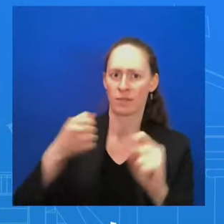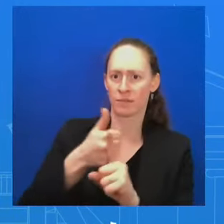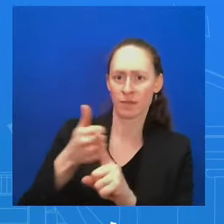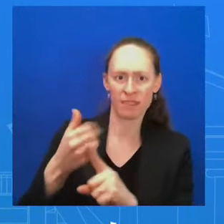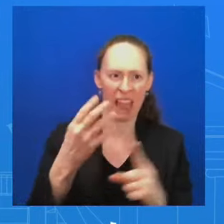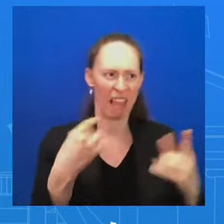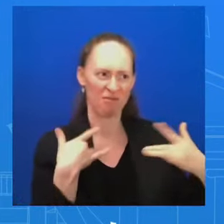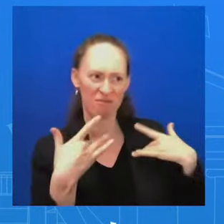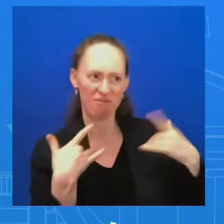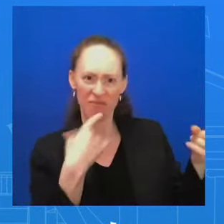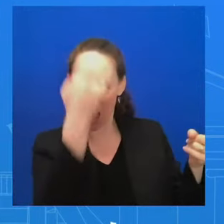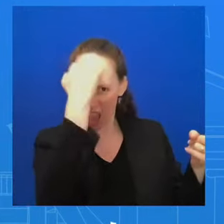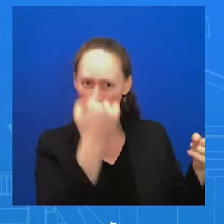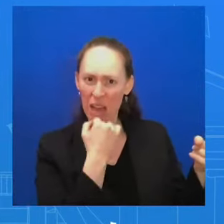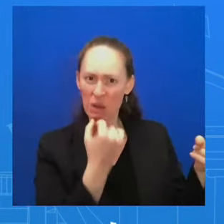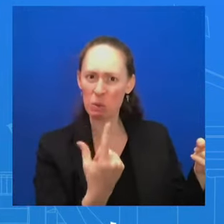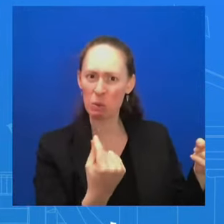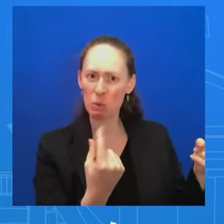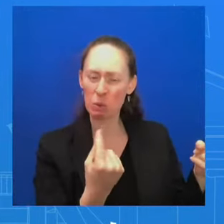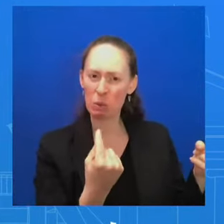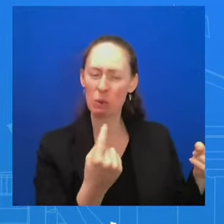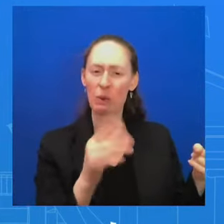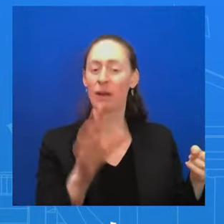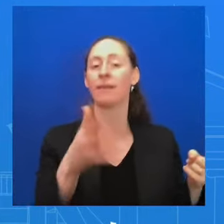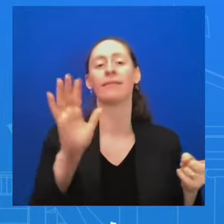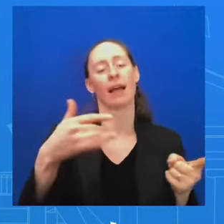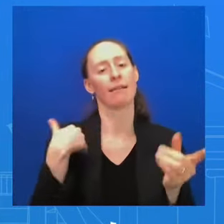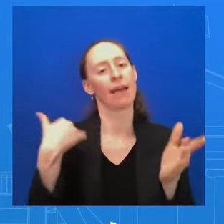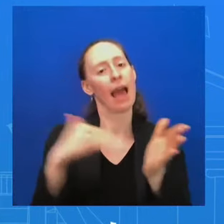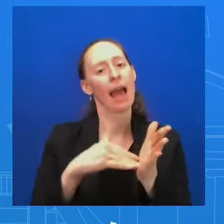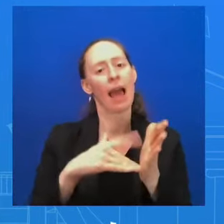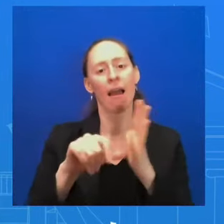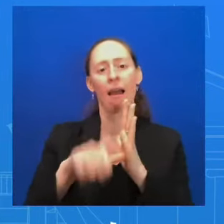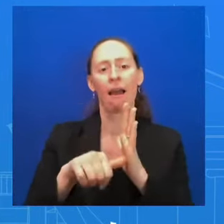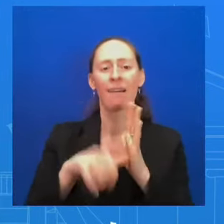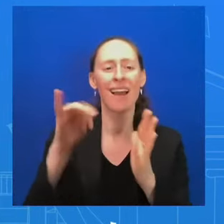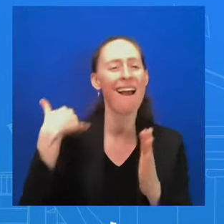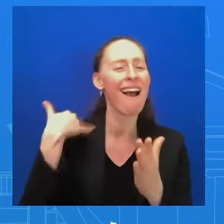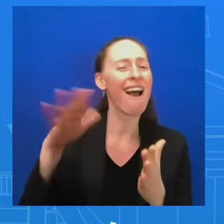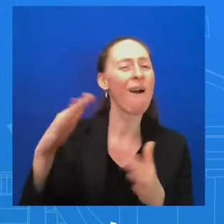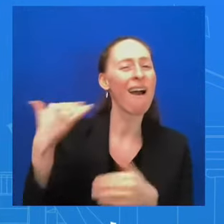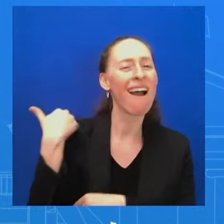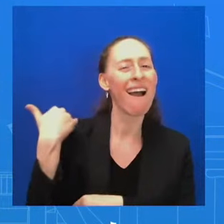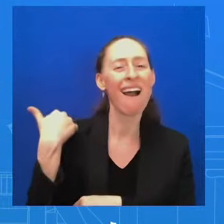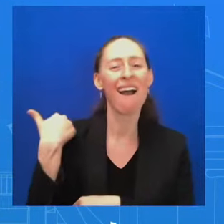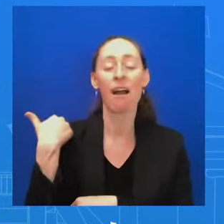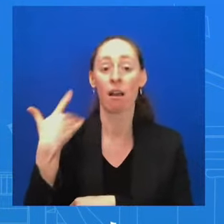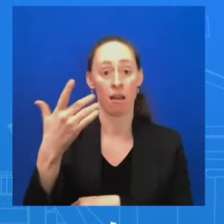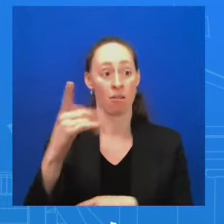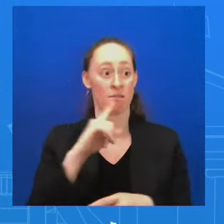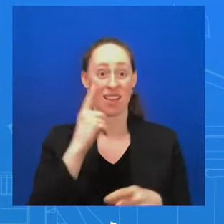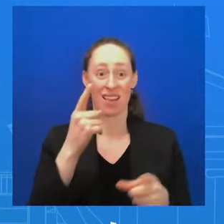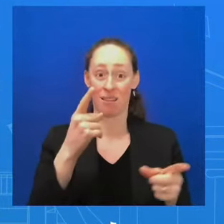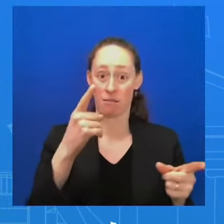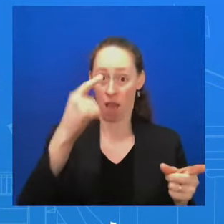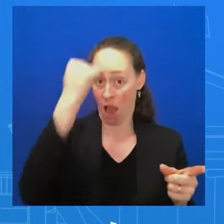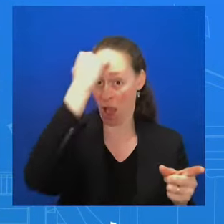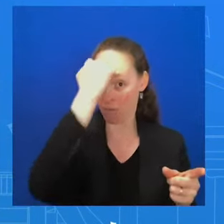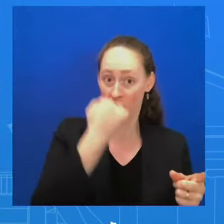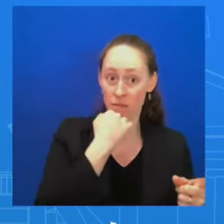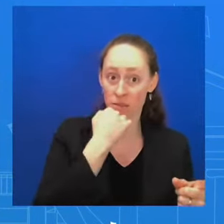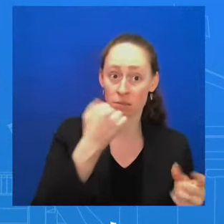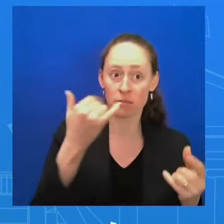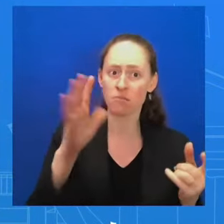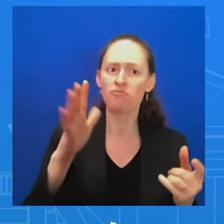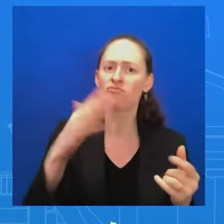what I said earlier. It's not just the threat of Hamas that Israel is facing. They are facing broader threats throughout the